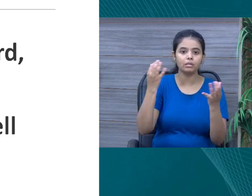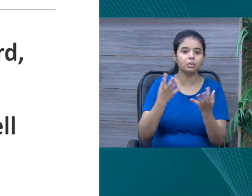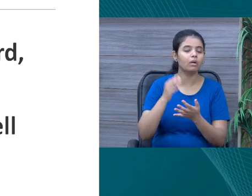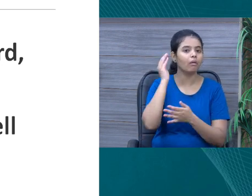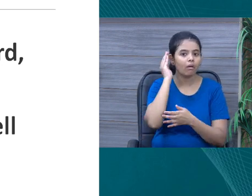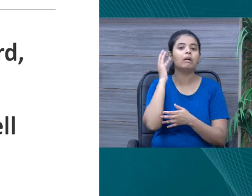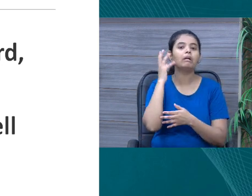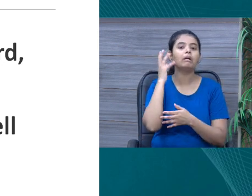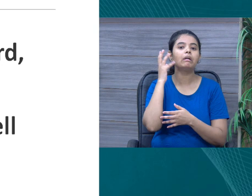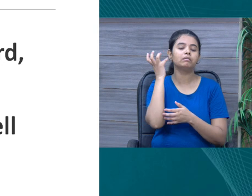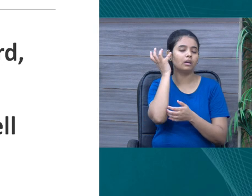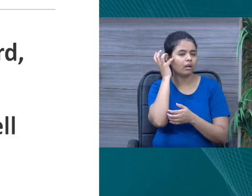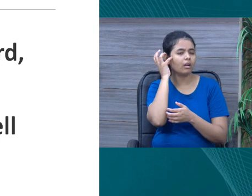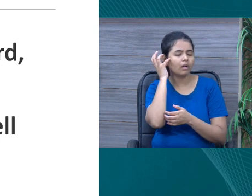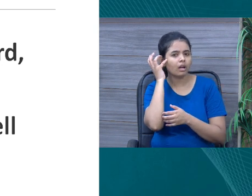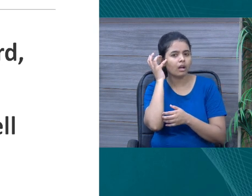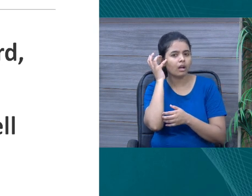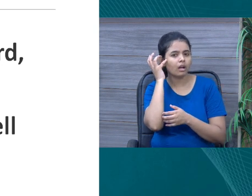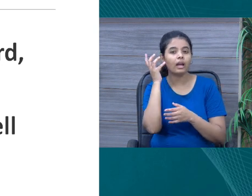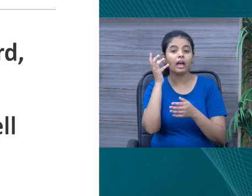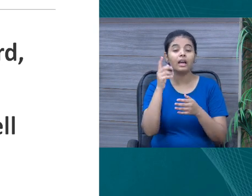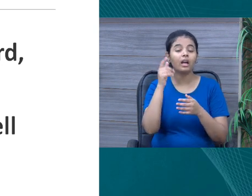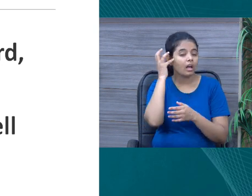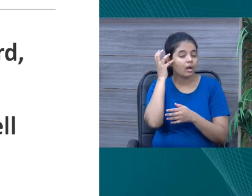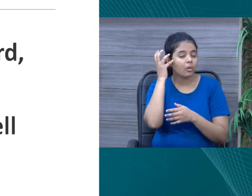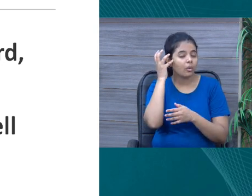surprised. He listened hard. Listen hard means,